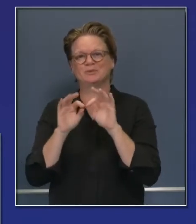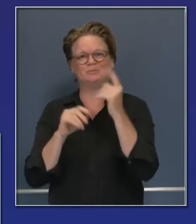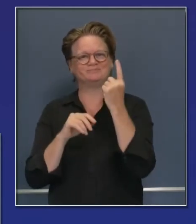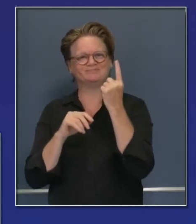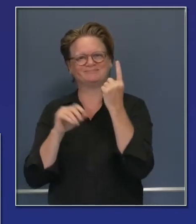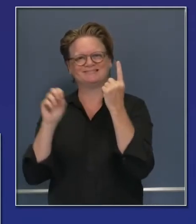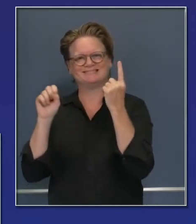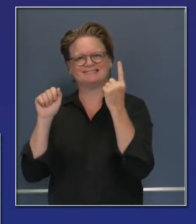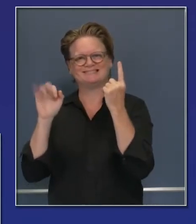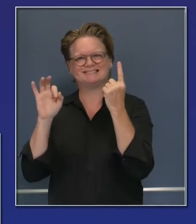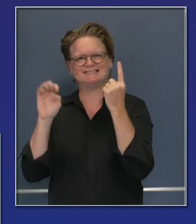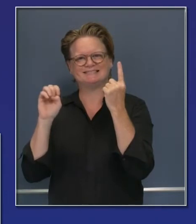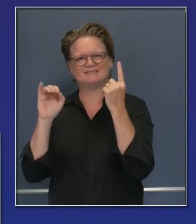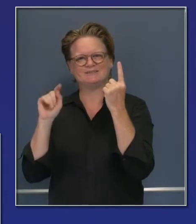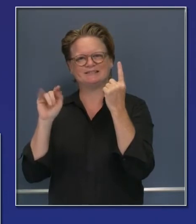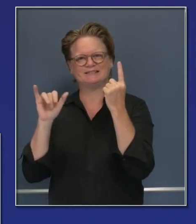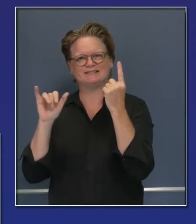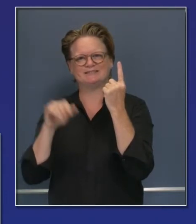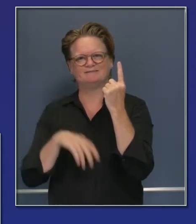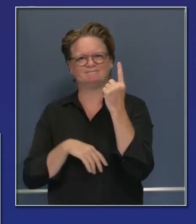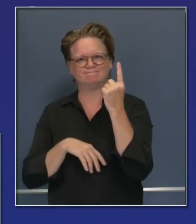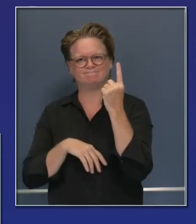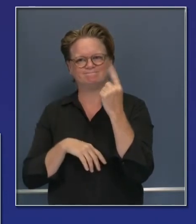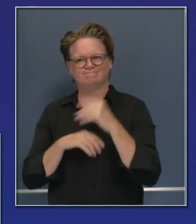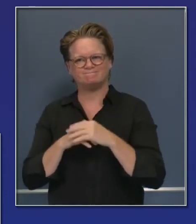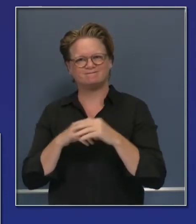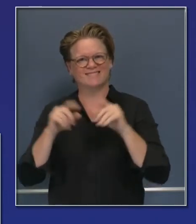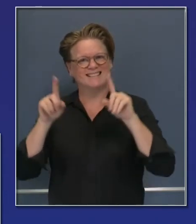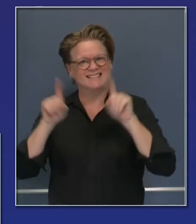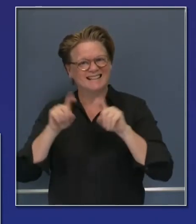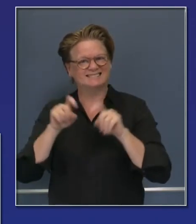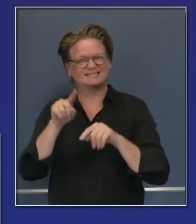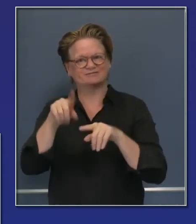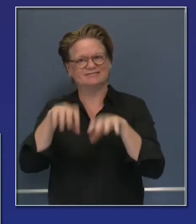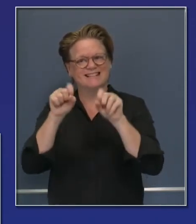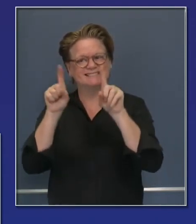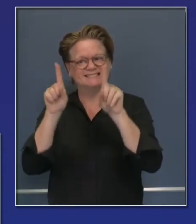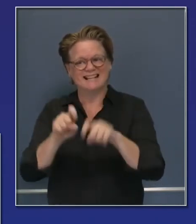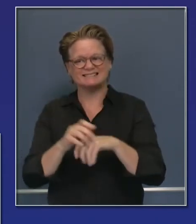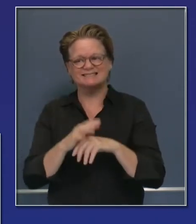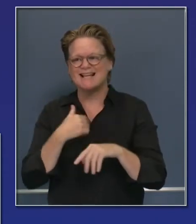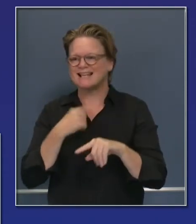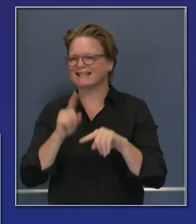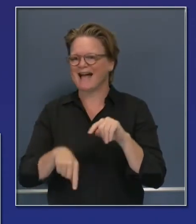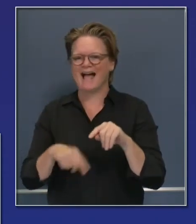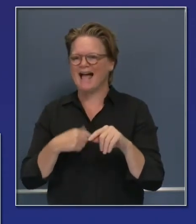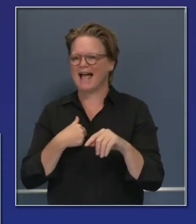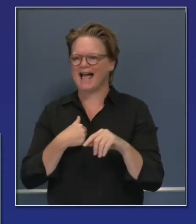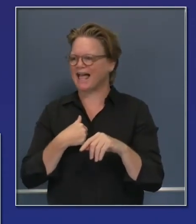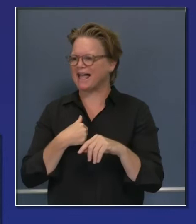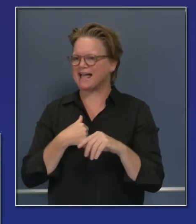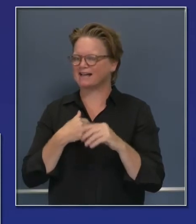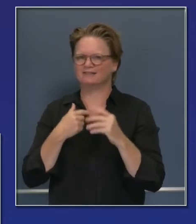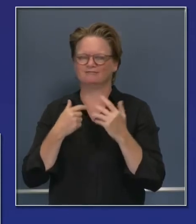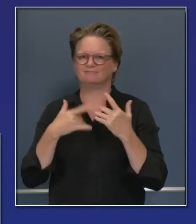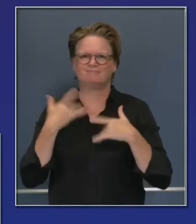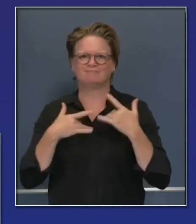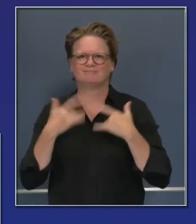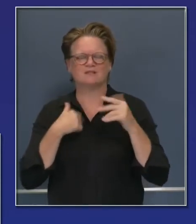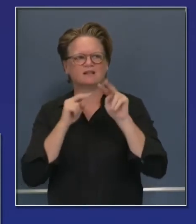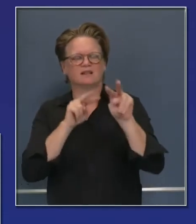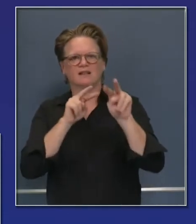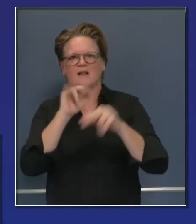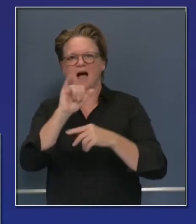testing protocols. Can't happen soon enough. Again, eight to ten weeks to get that moving and operationalized. It's additive.